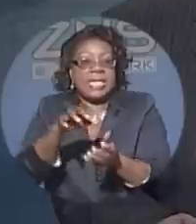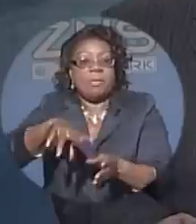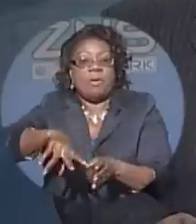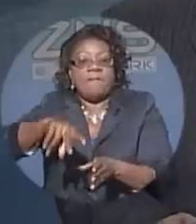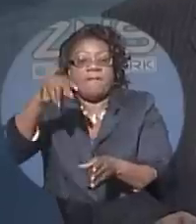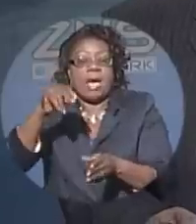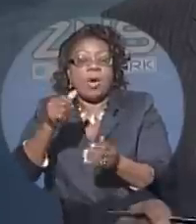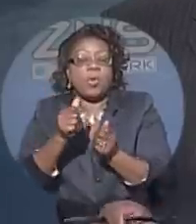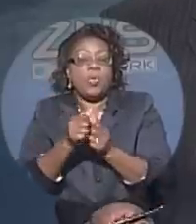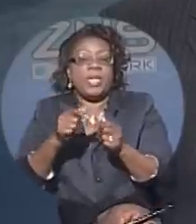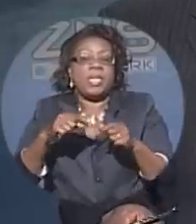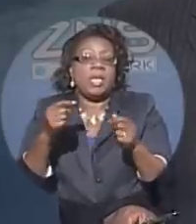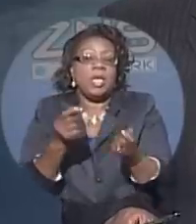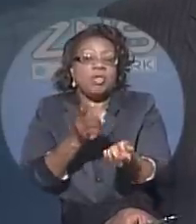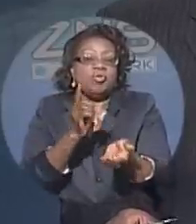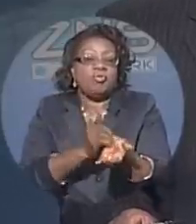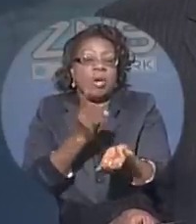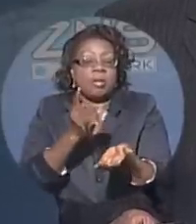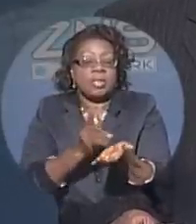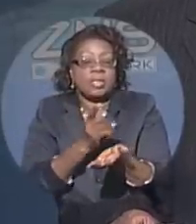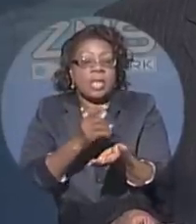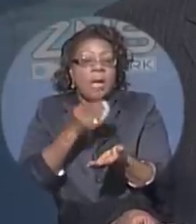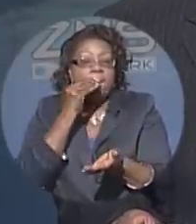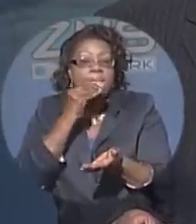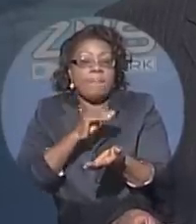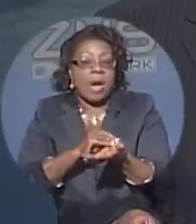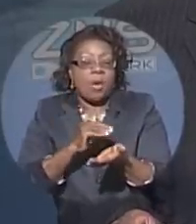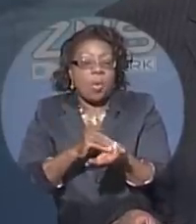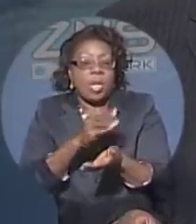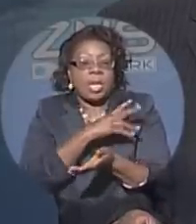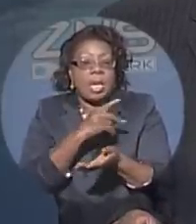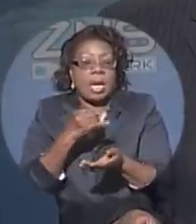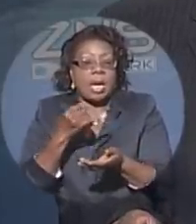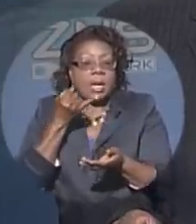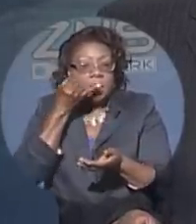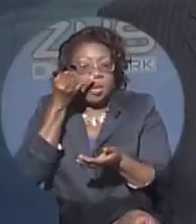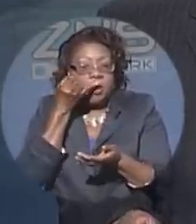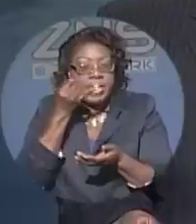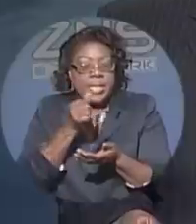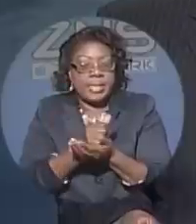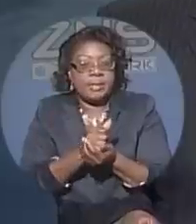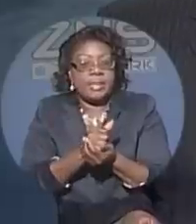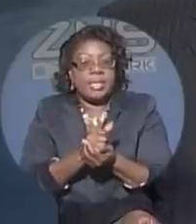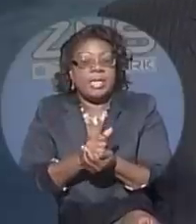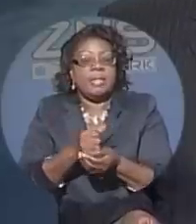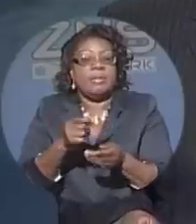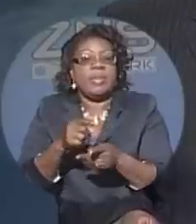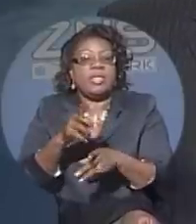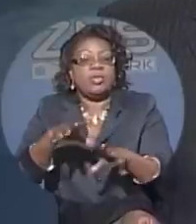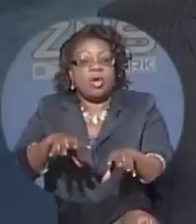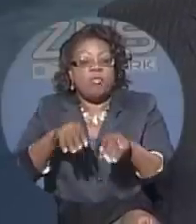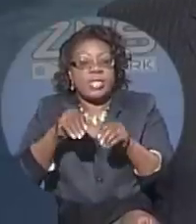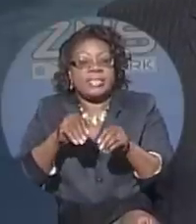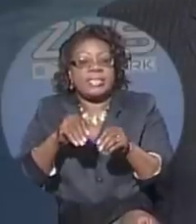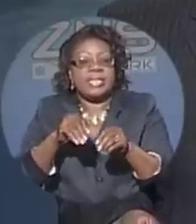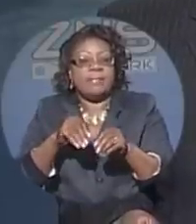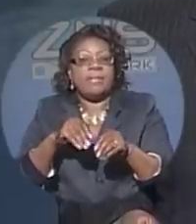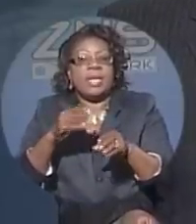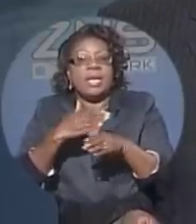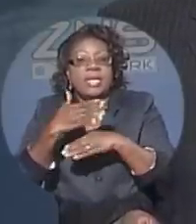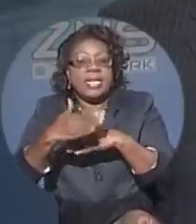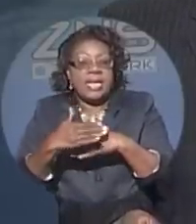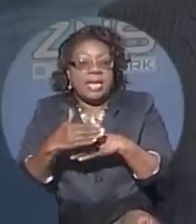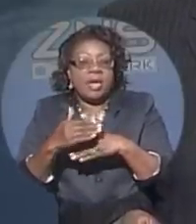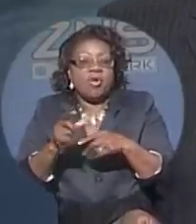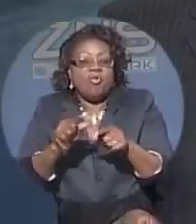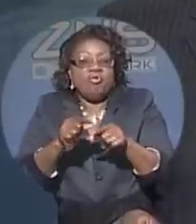marijuana and cocaine. Officers from the Central Detective Unit arrested all seven men shortly after 6 p.m. on Friday near the crossing